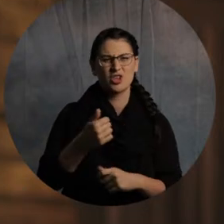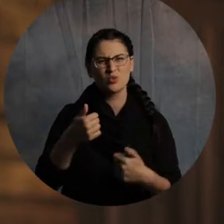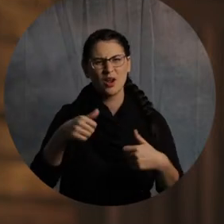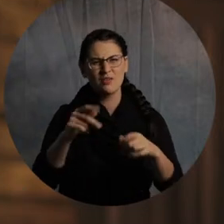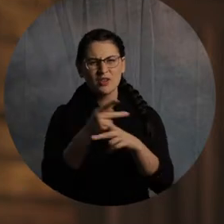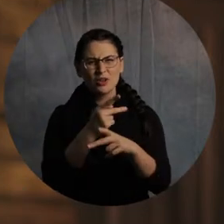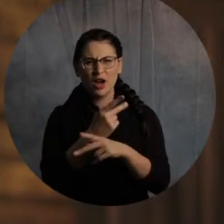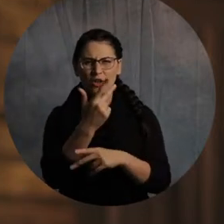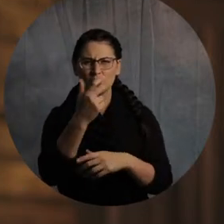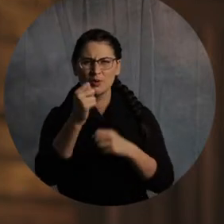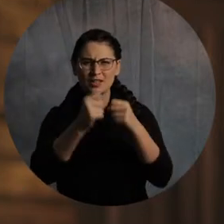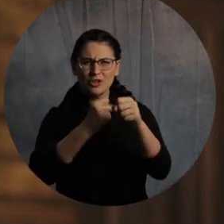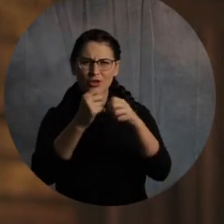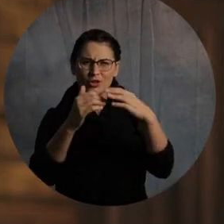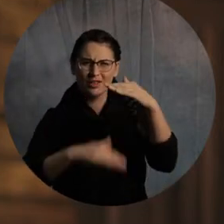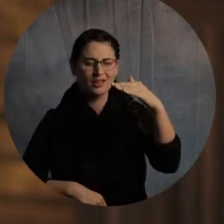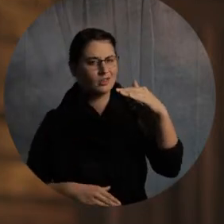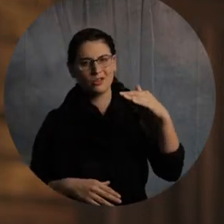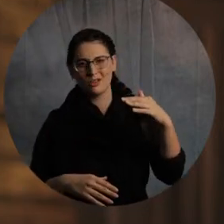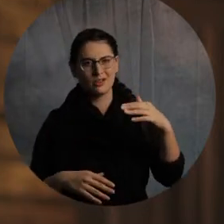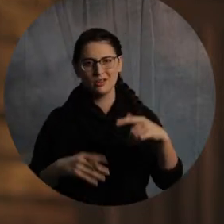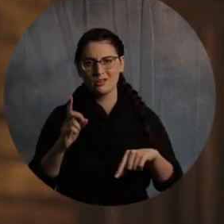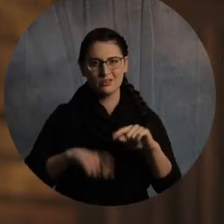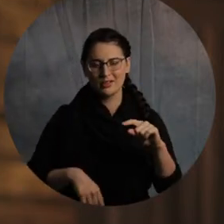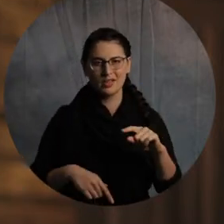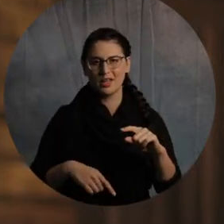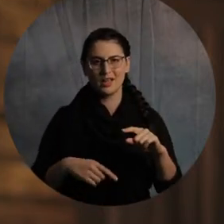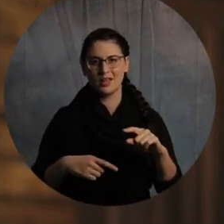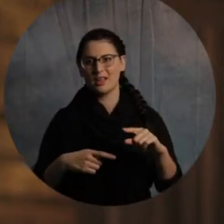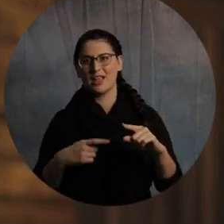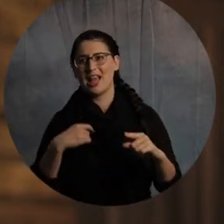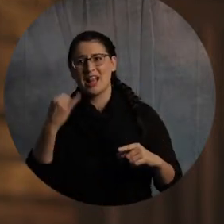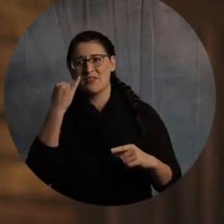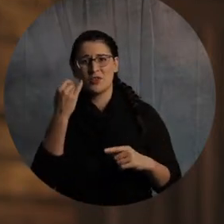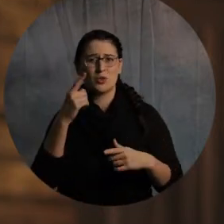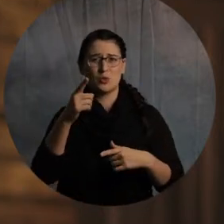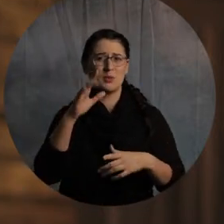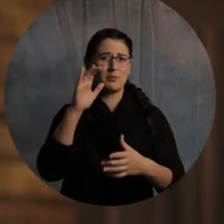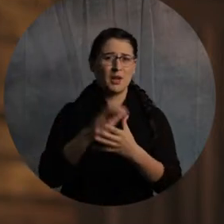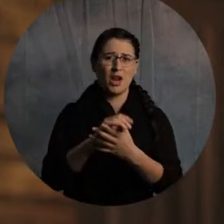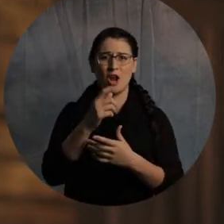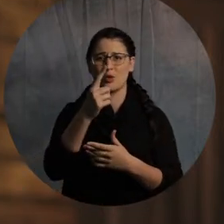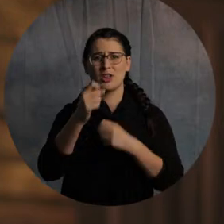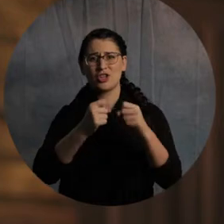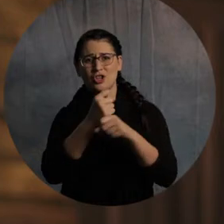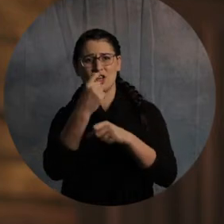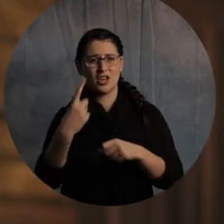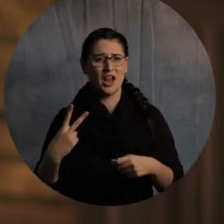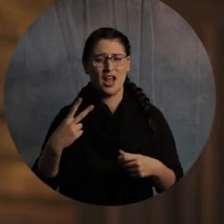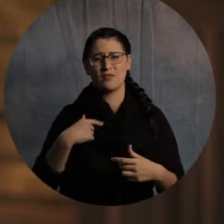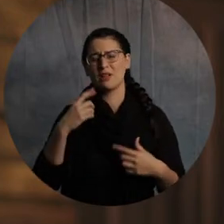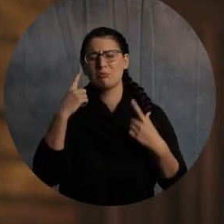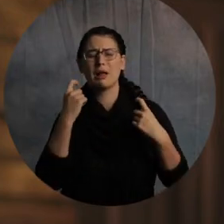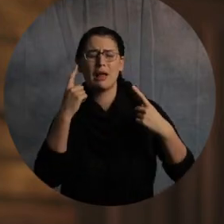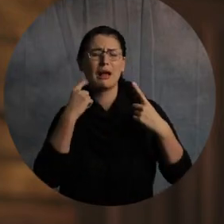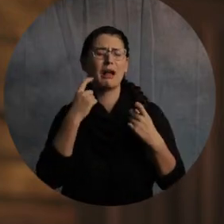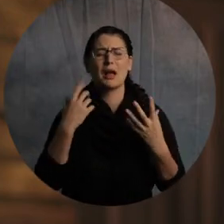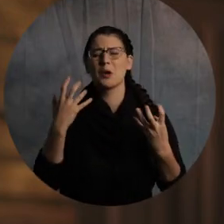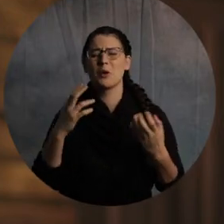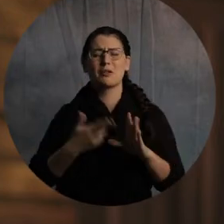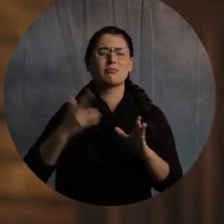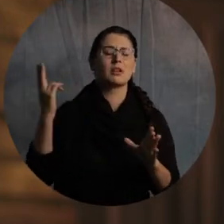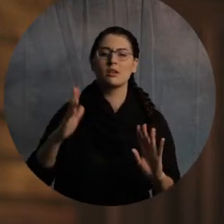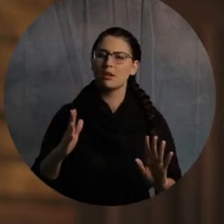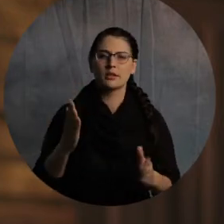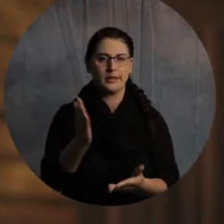I mean, like Siri. All right. So if you're at home right now and you've been married a year and a half going, I don't love my spouse anymore. All right. Just stop. All right. There is